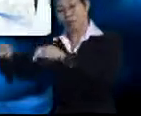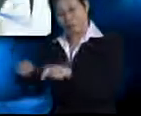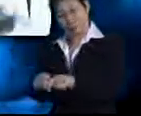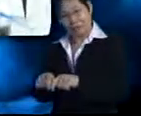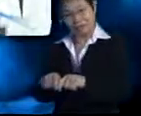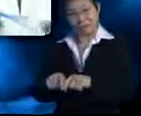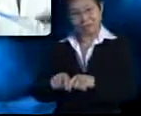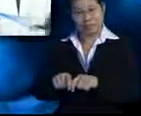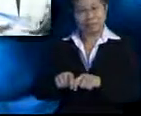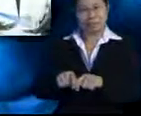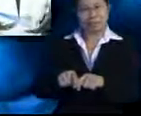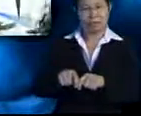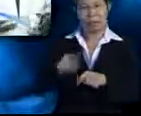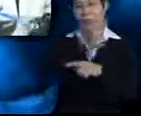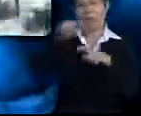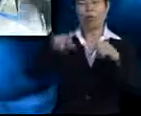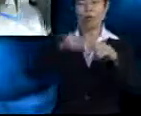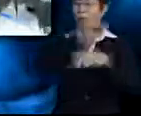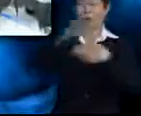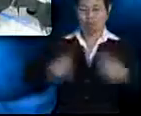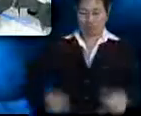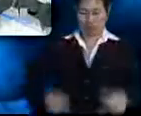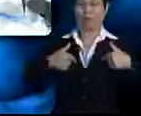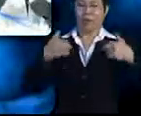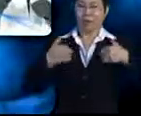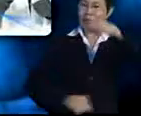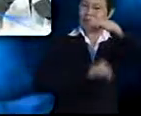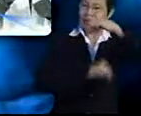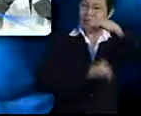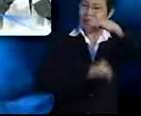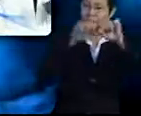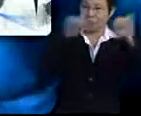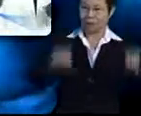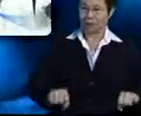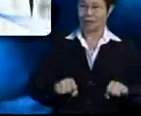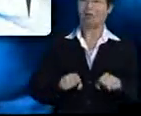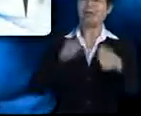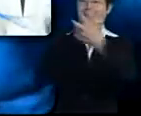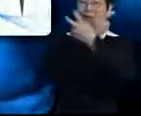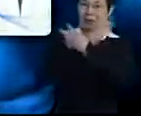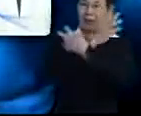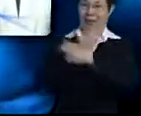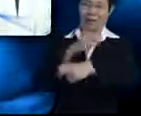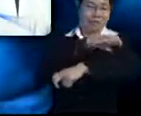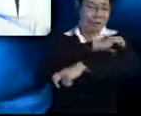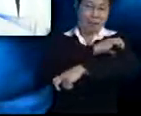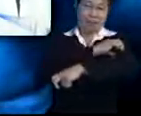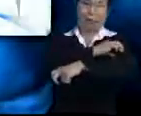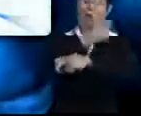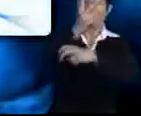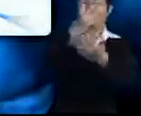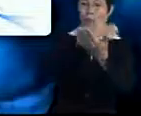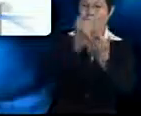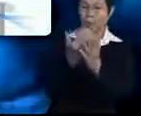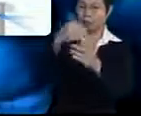All living things have a support system. The skeletal and muscular systems are the two parts of the support system in our body.